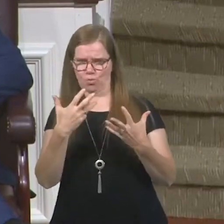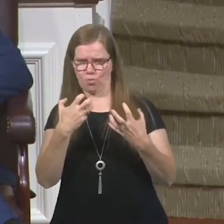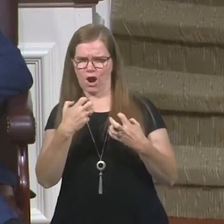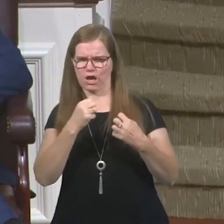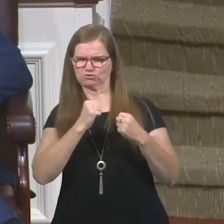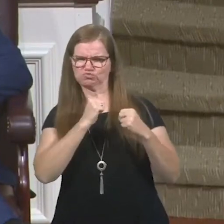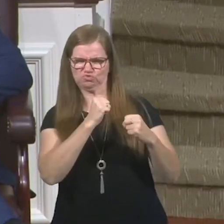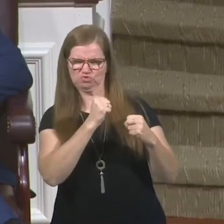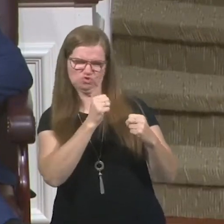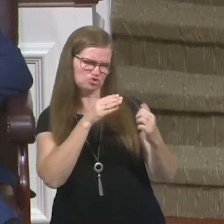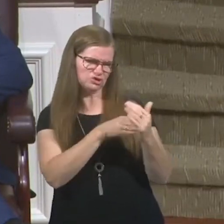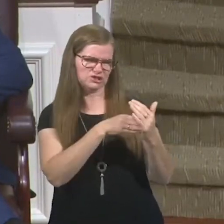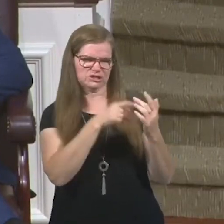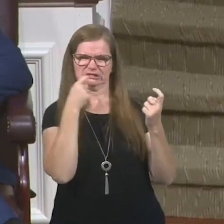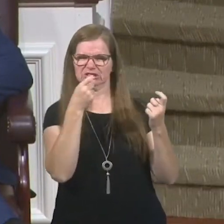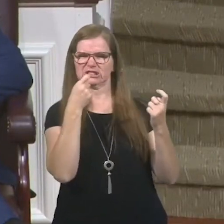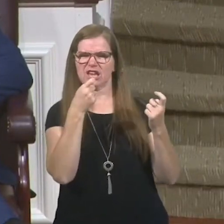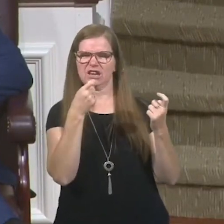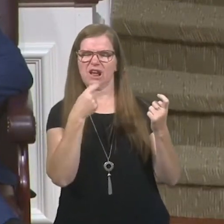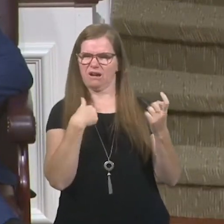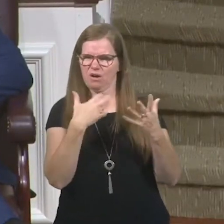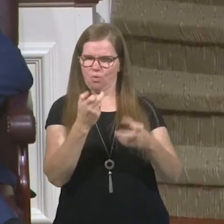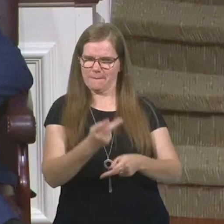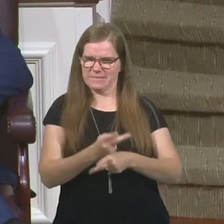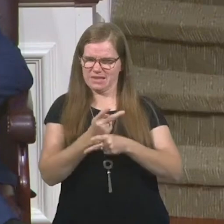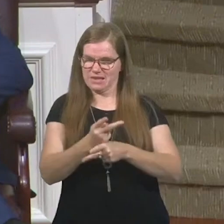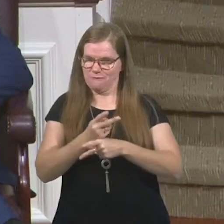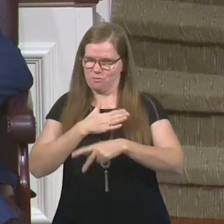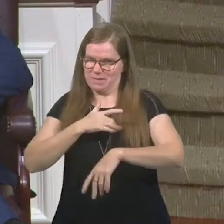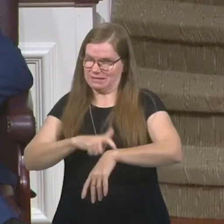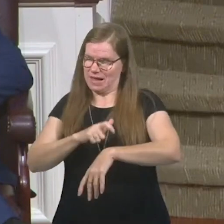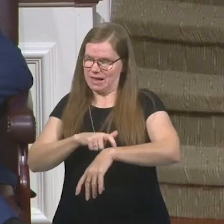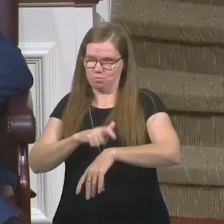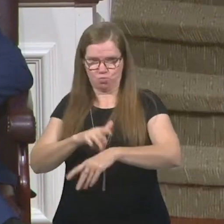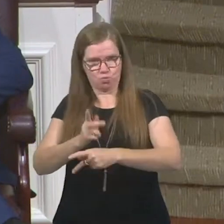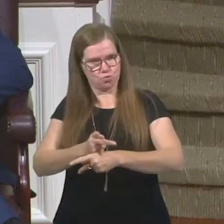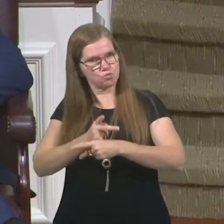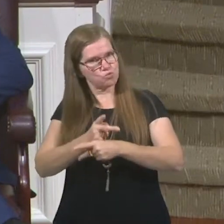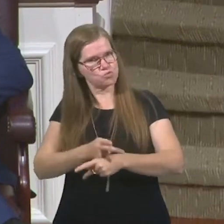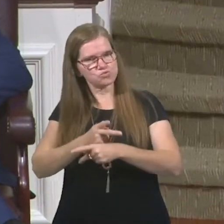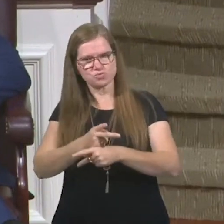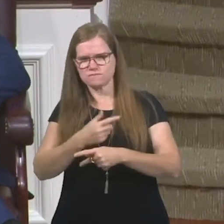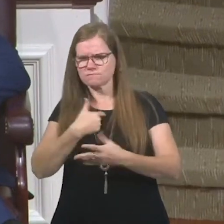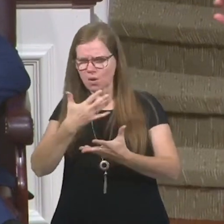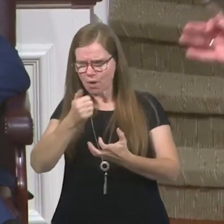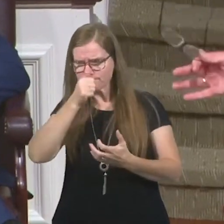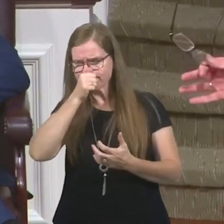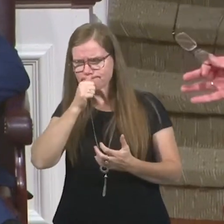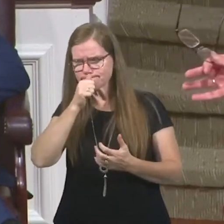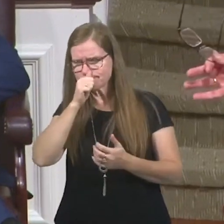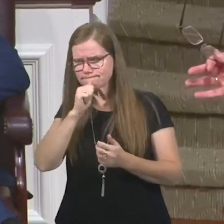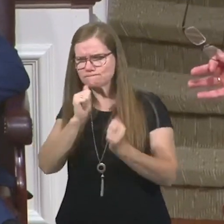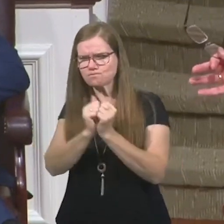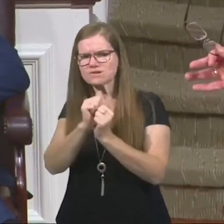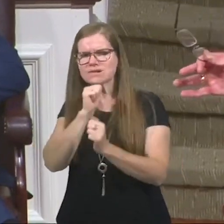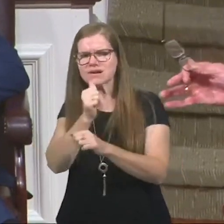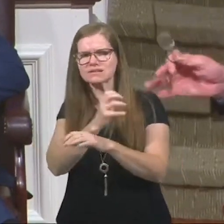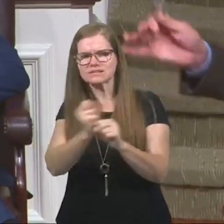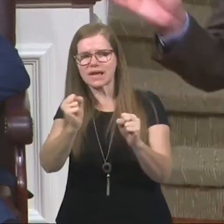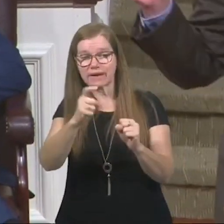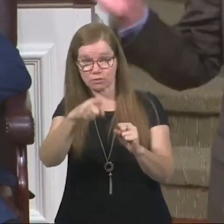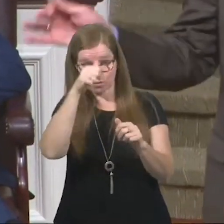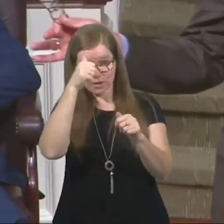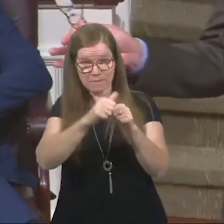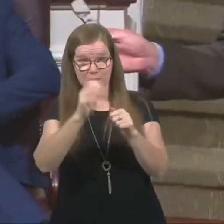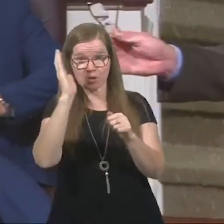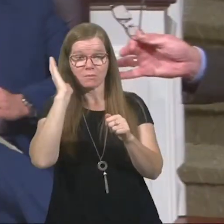against sin. I want to be careful with my time. I want to be patient with the unsaved. How many remember when